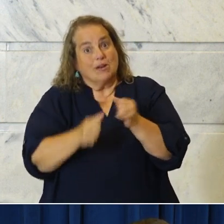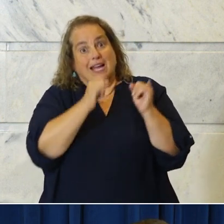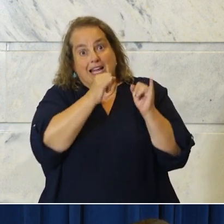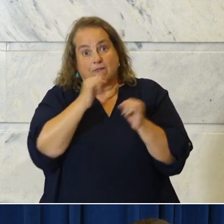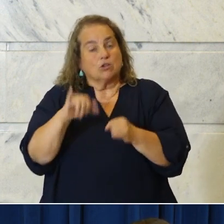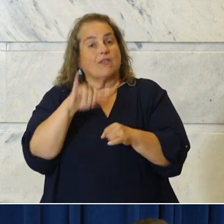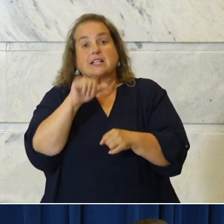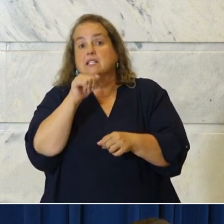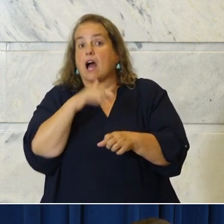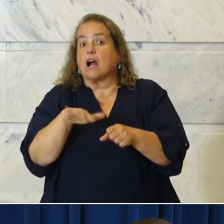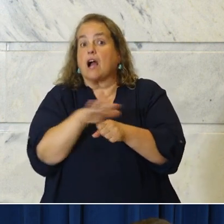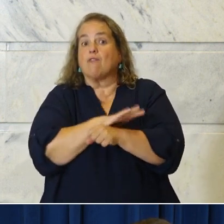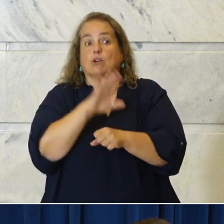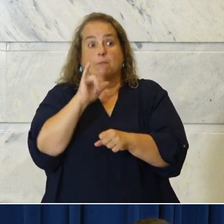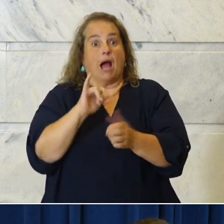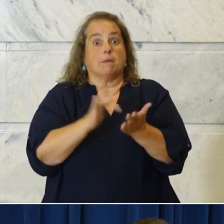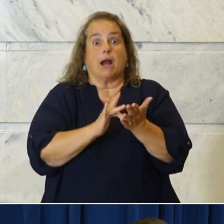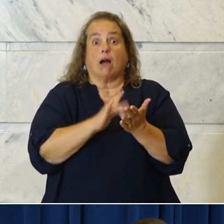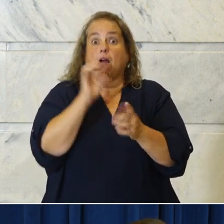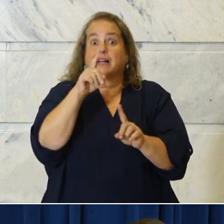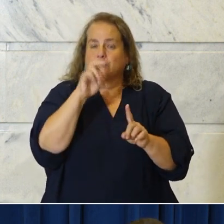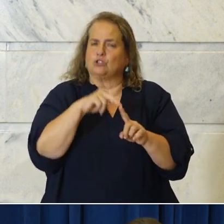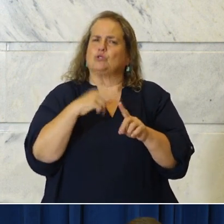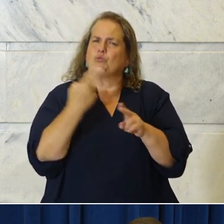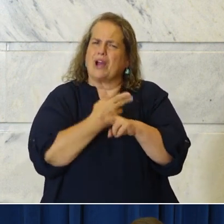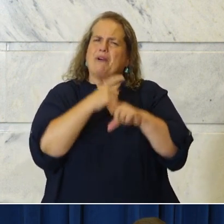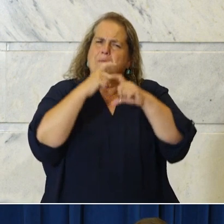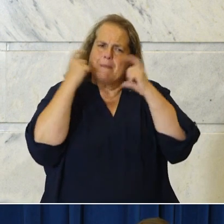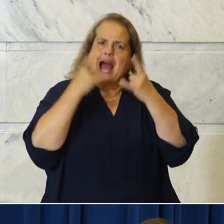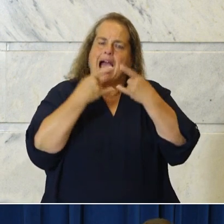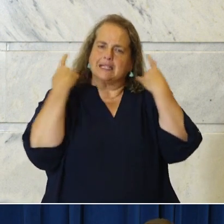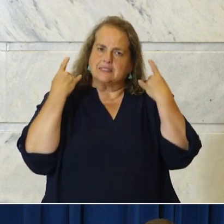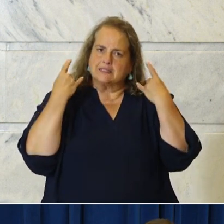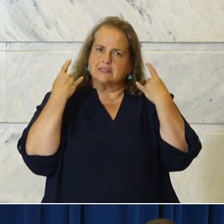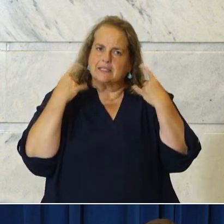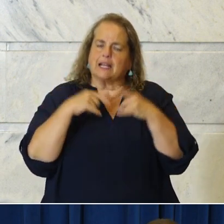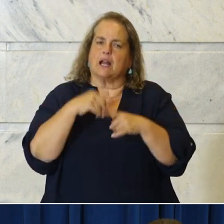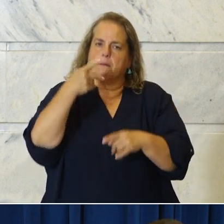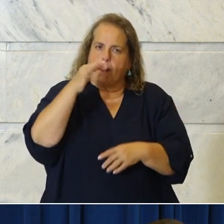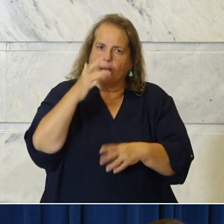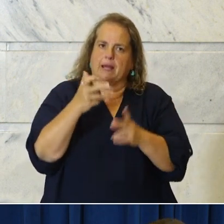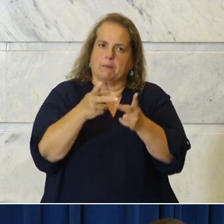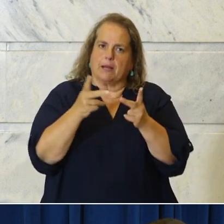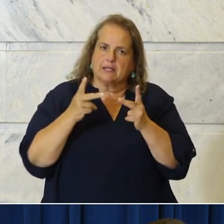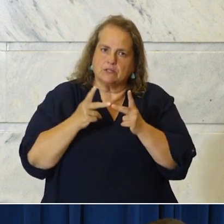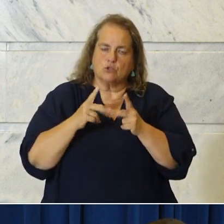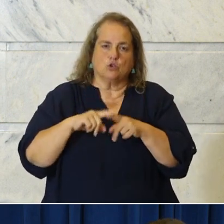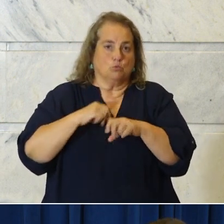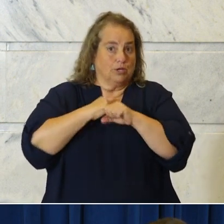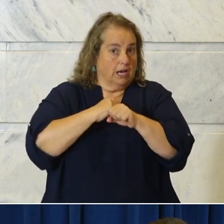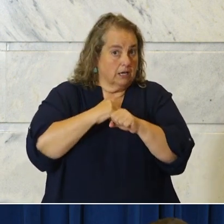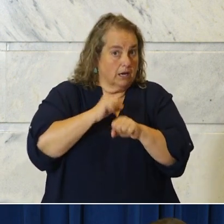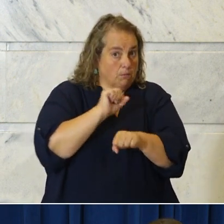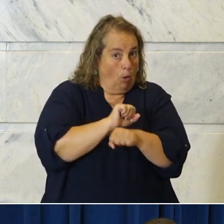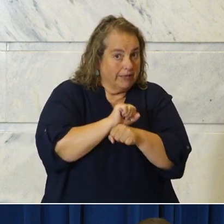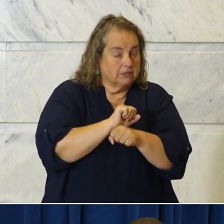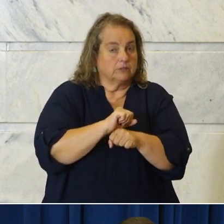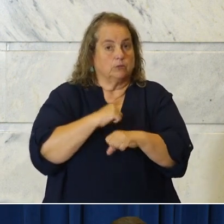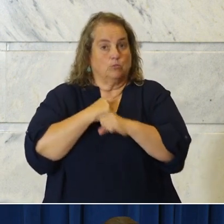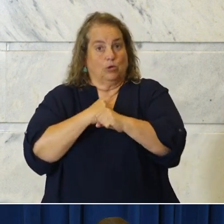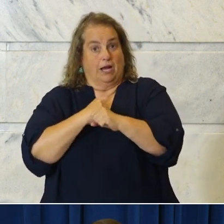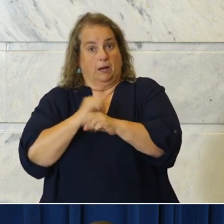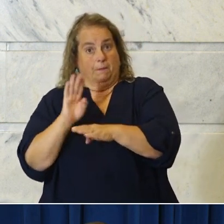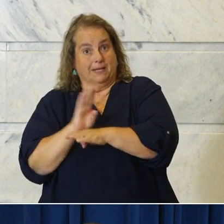a medical condition to wear masks when shopping in public places. This is to protect the employees to protect the businesses